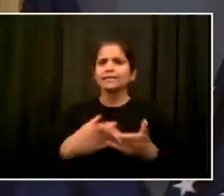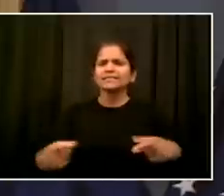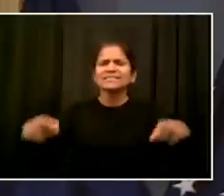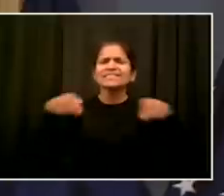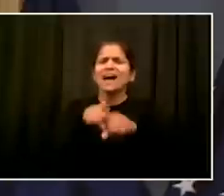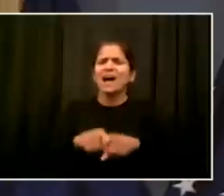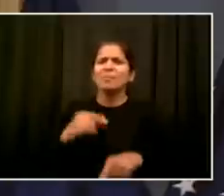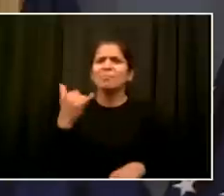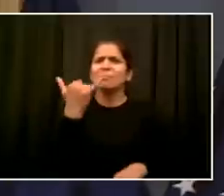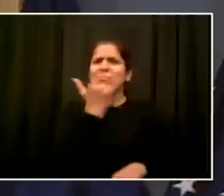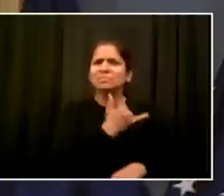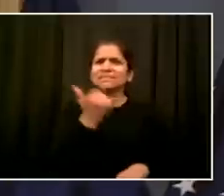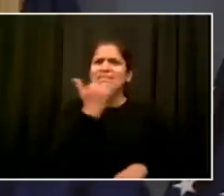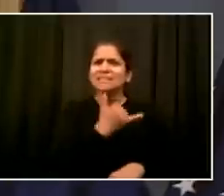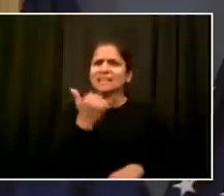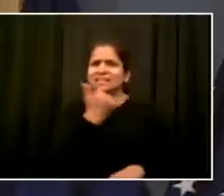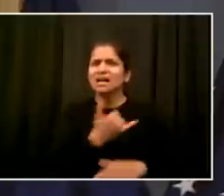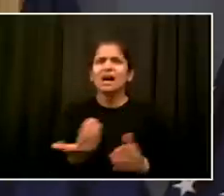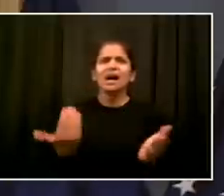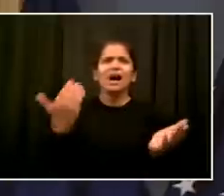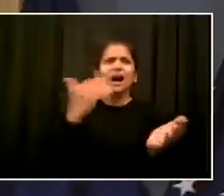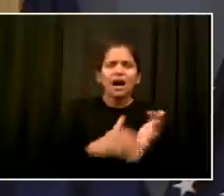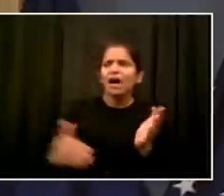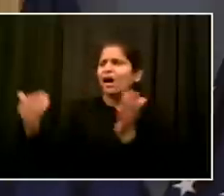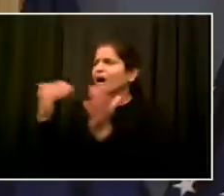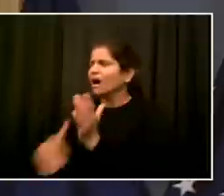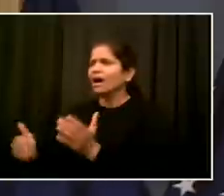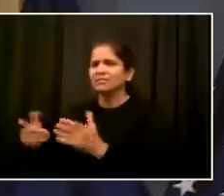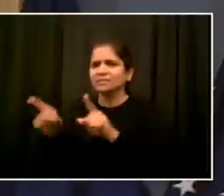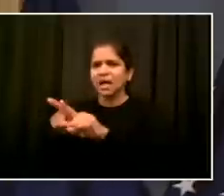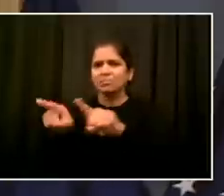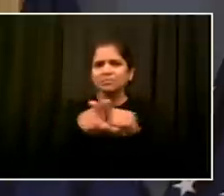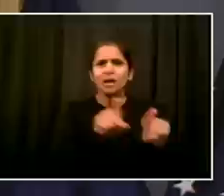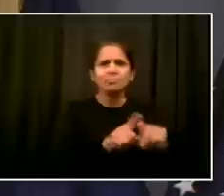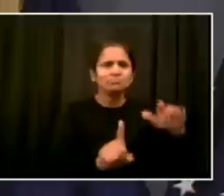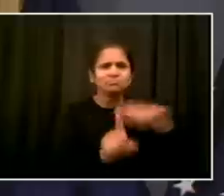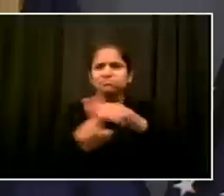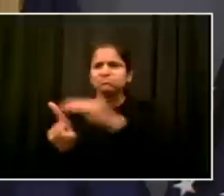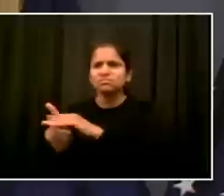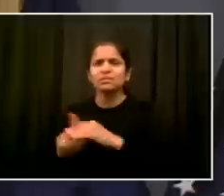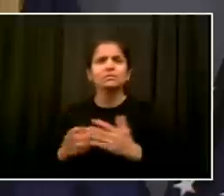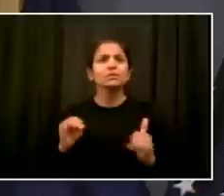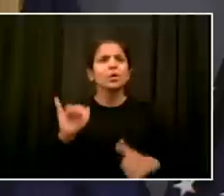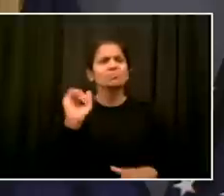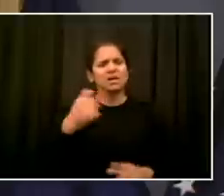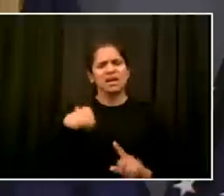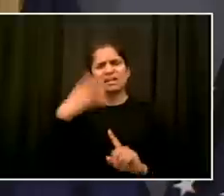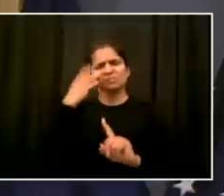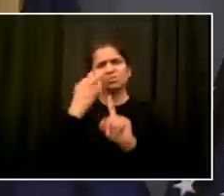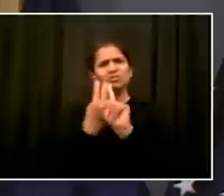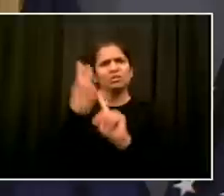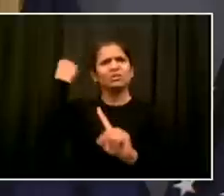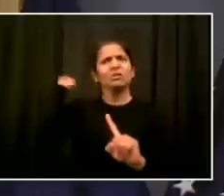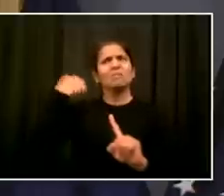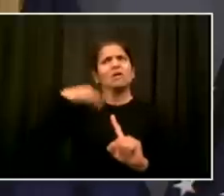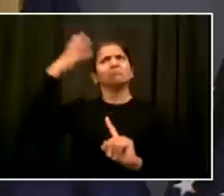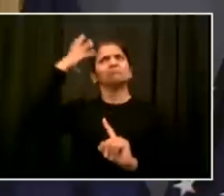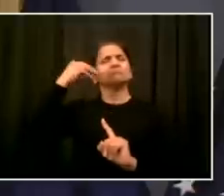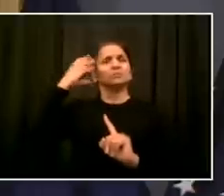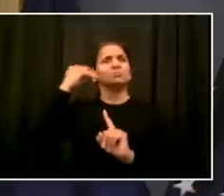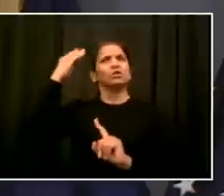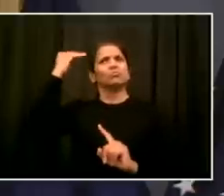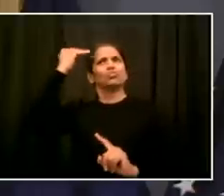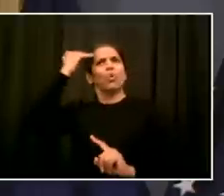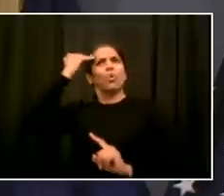I will bring to it my own experience. I will bring to it the professionalism from my time in law enforcement, but also my work